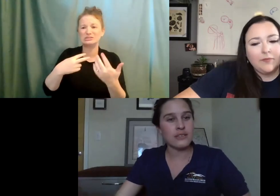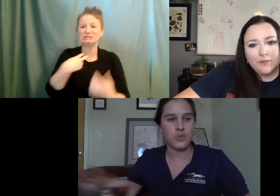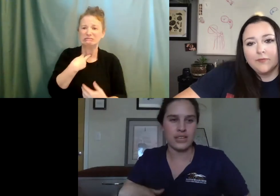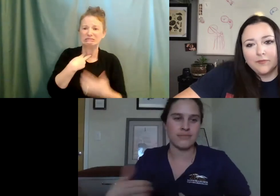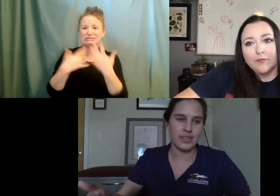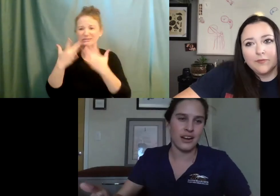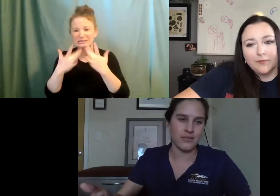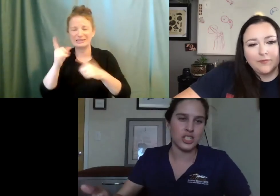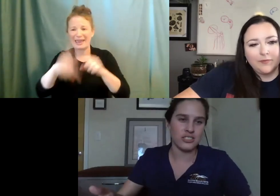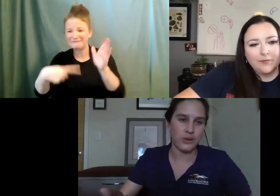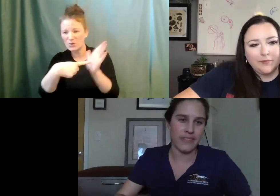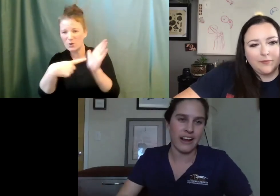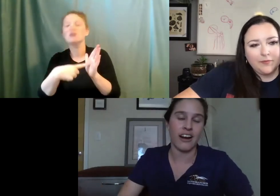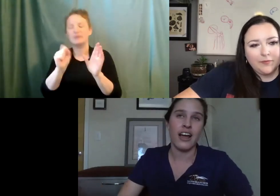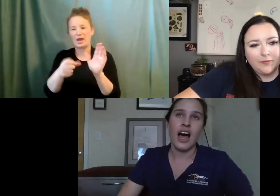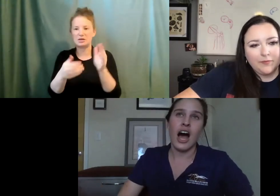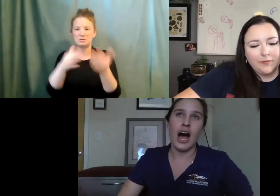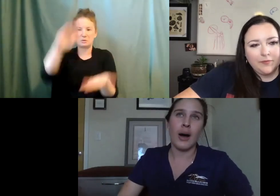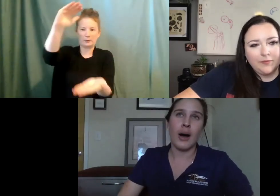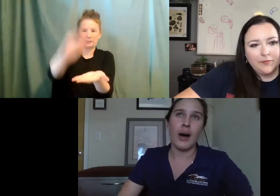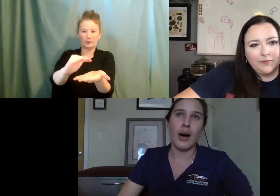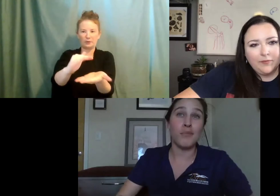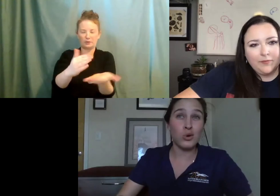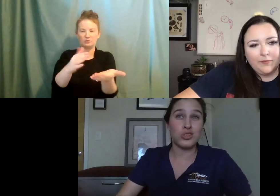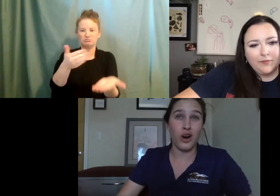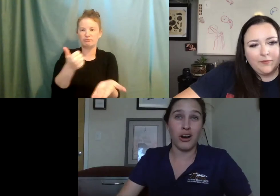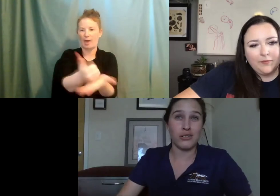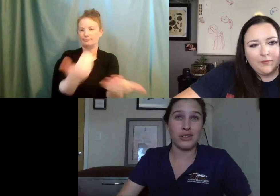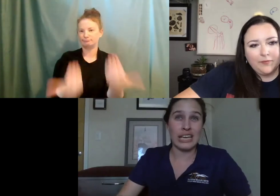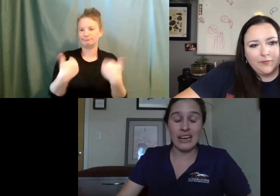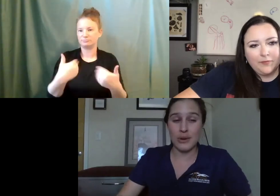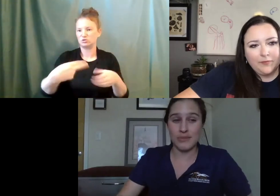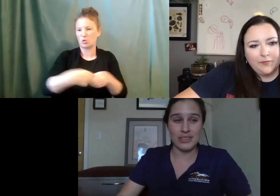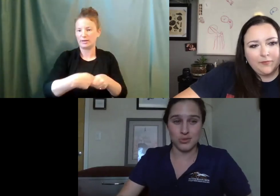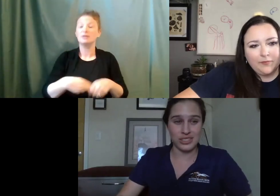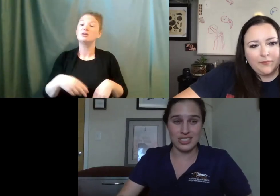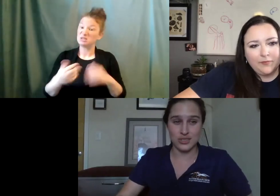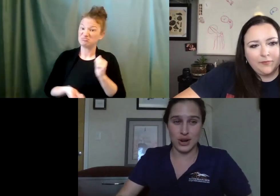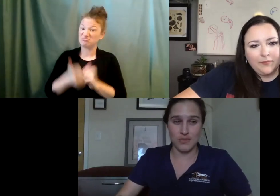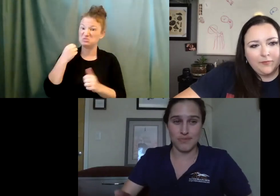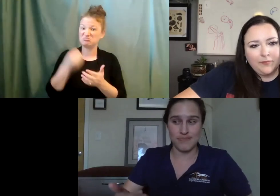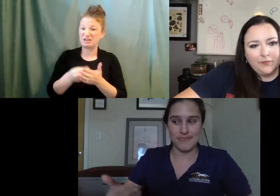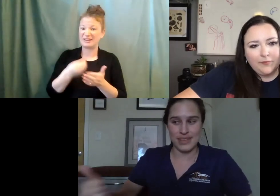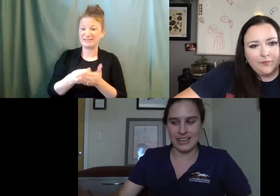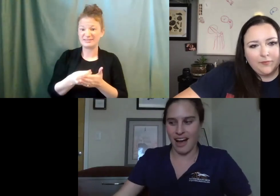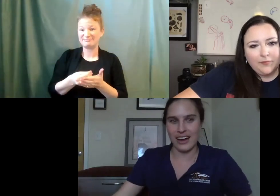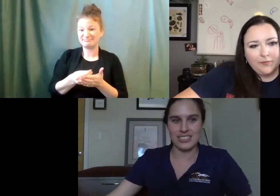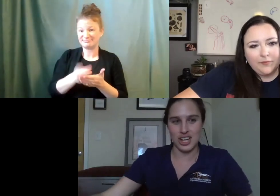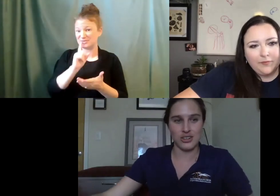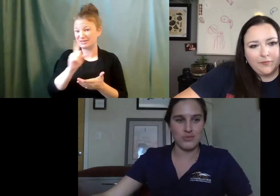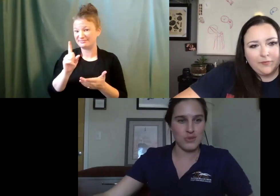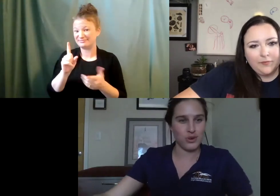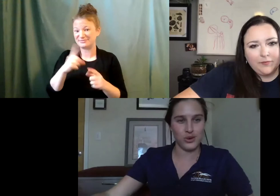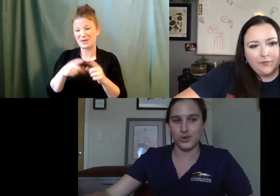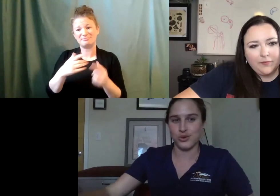our fee. We can kind of adjust from there. Um, but most of our income is really just from kind,